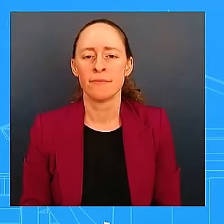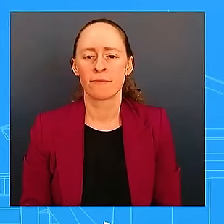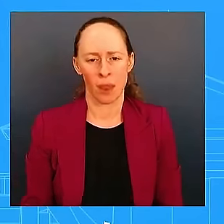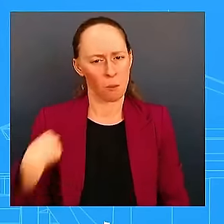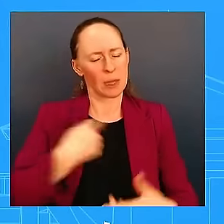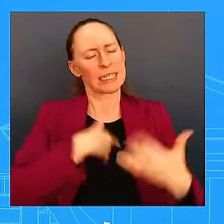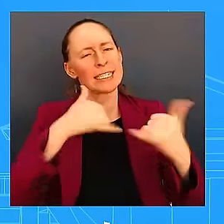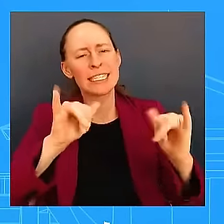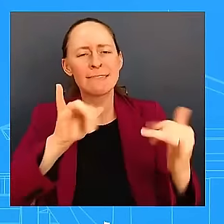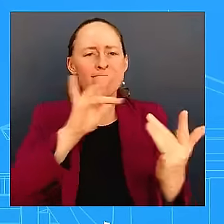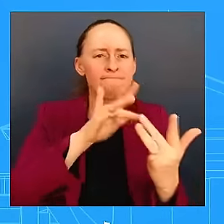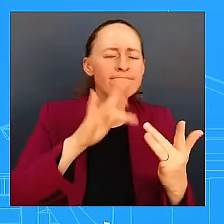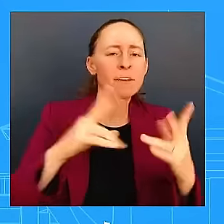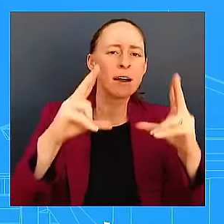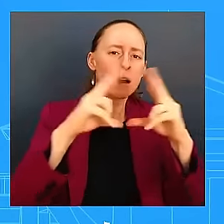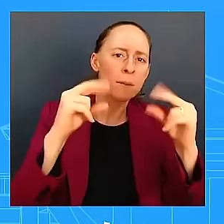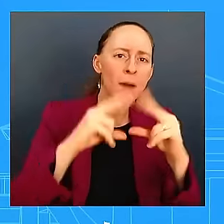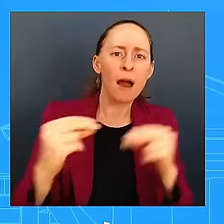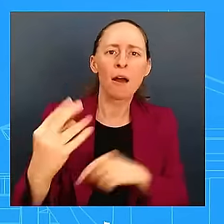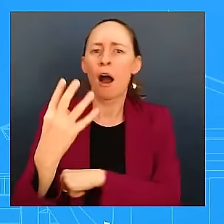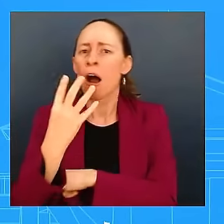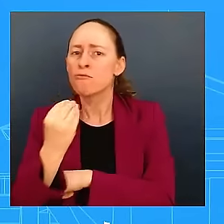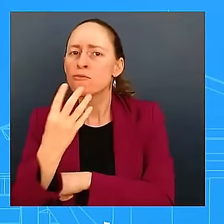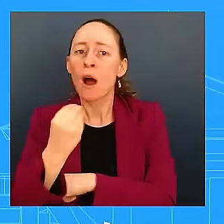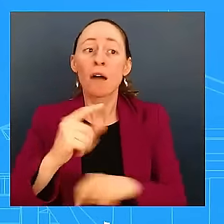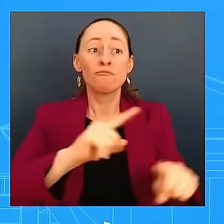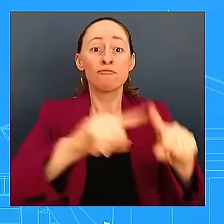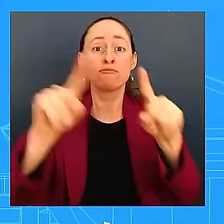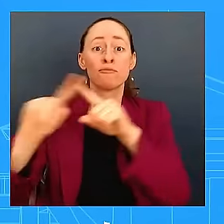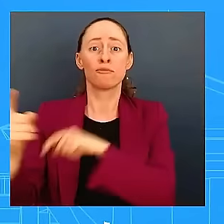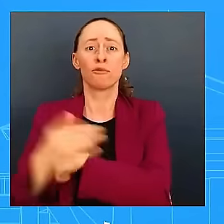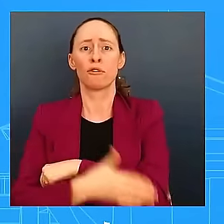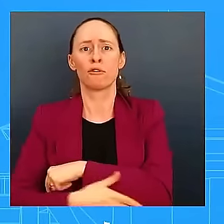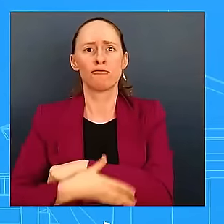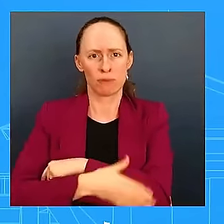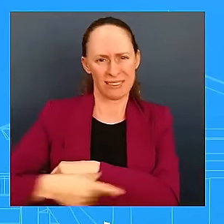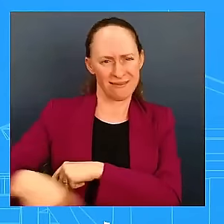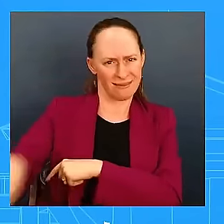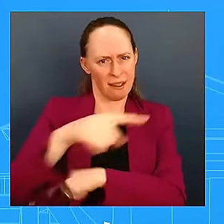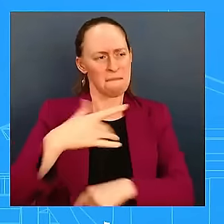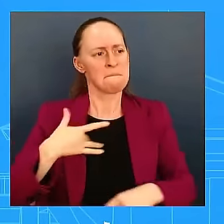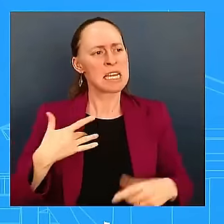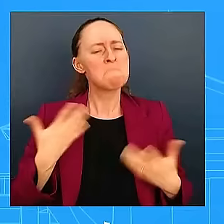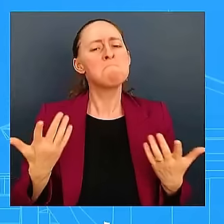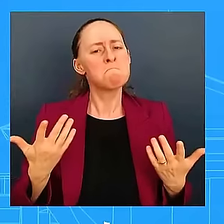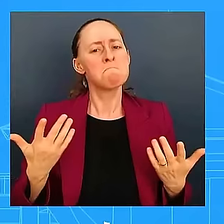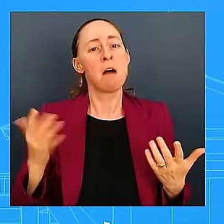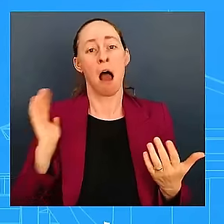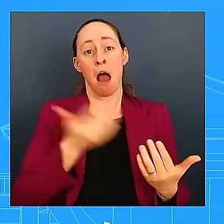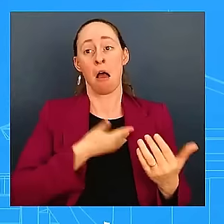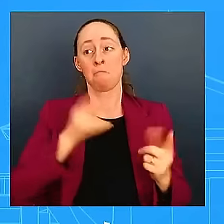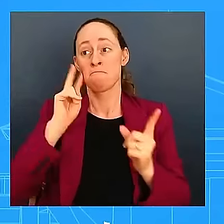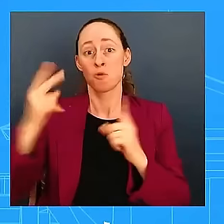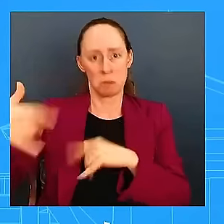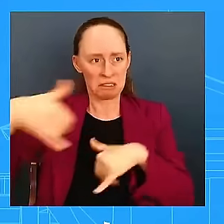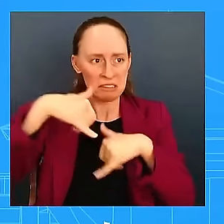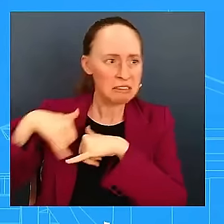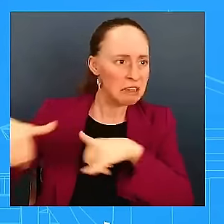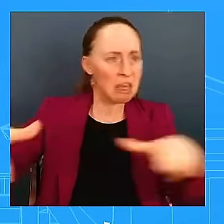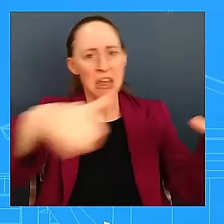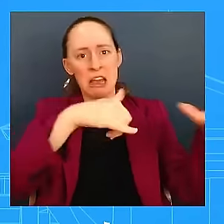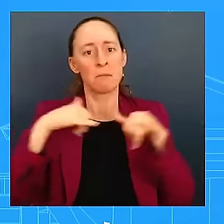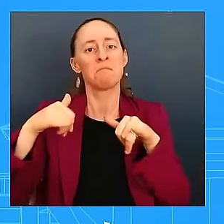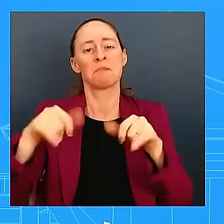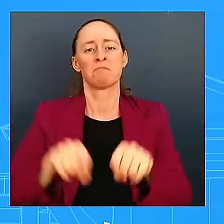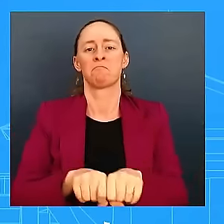comfortable enough to release the statement. We believe that diplomatic resolution is key here. And we